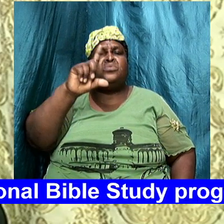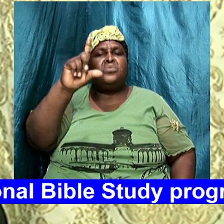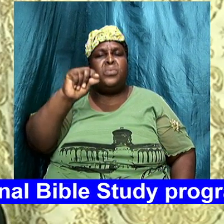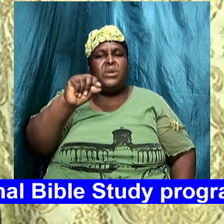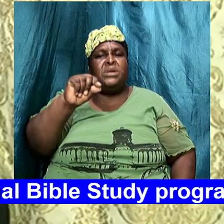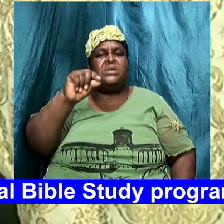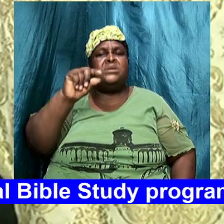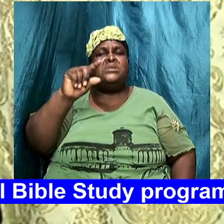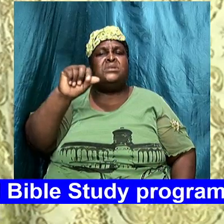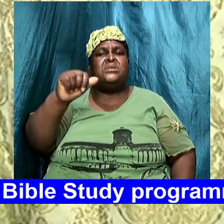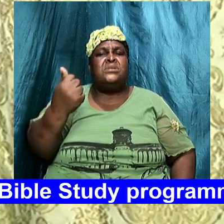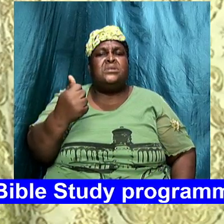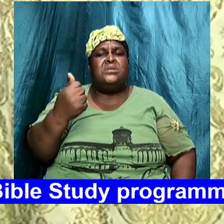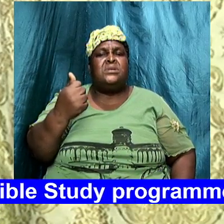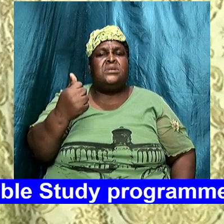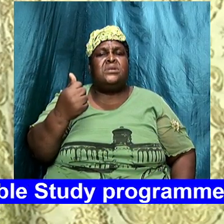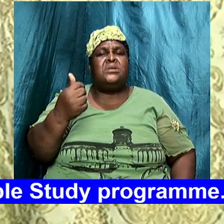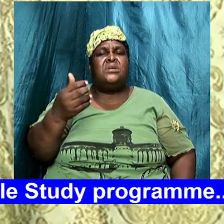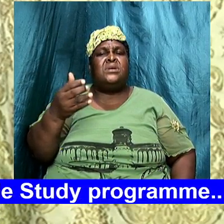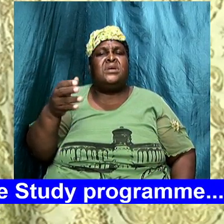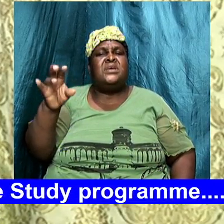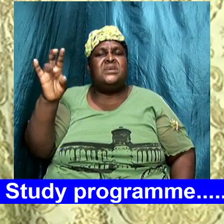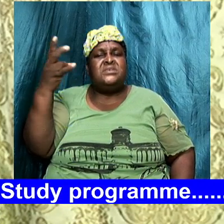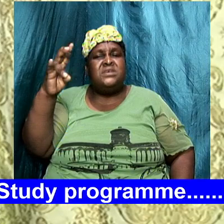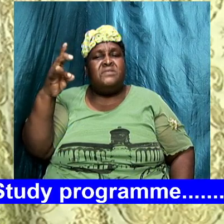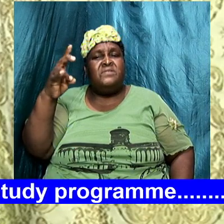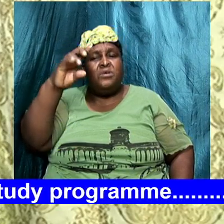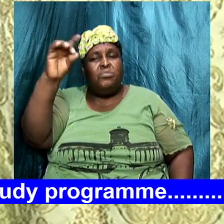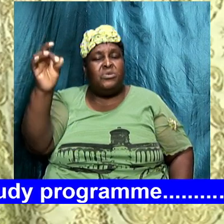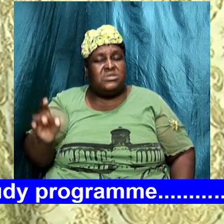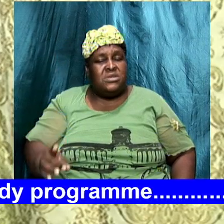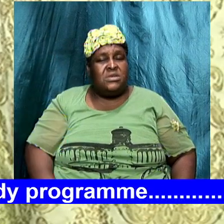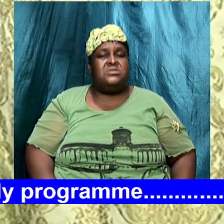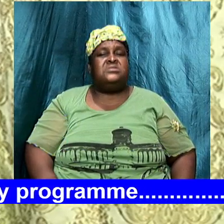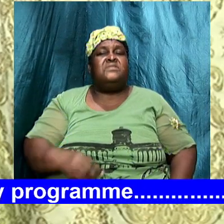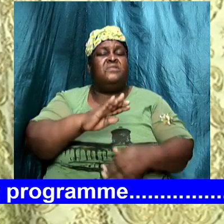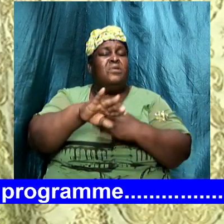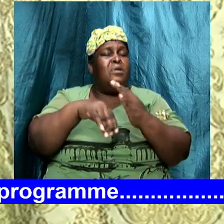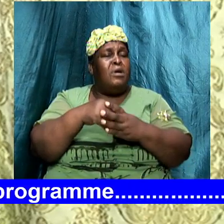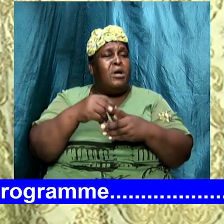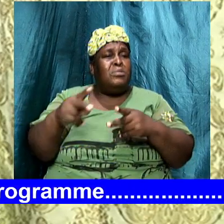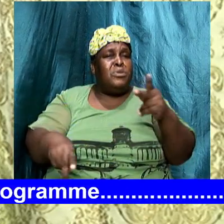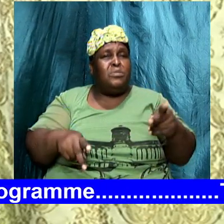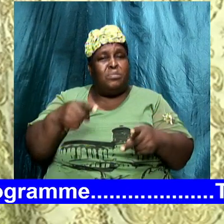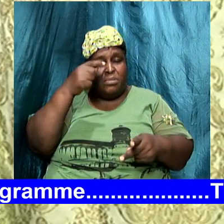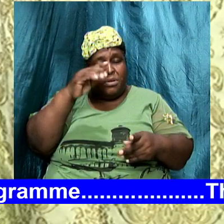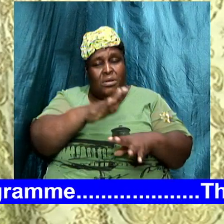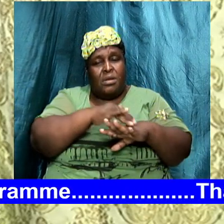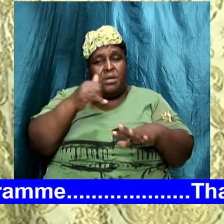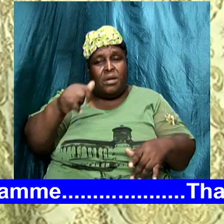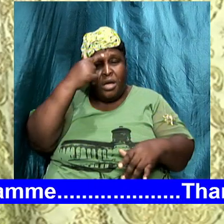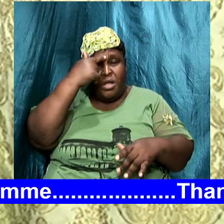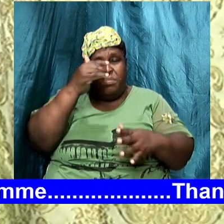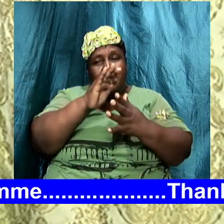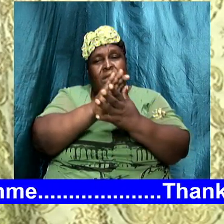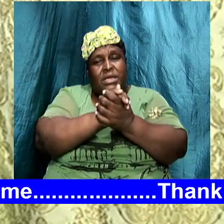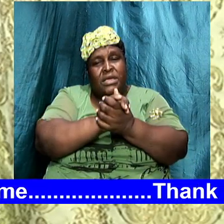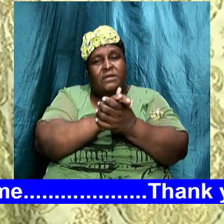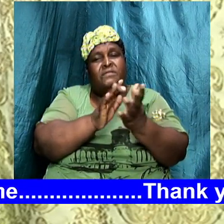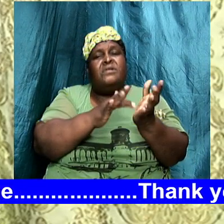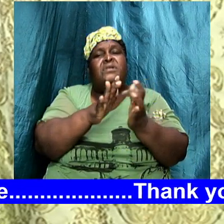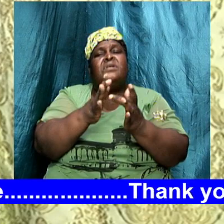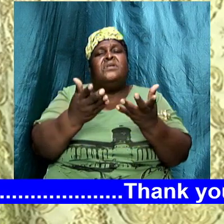17% of all people that were called believe the Bible